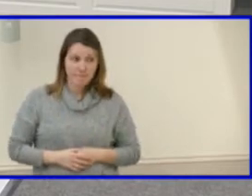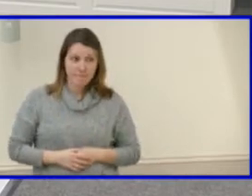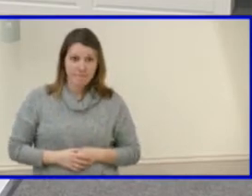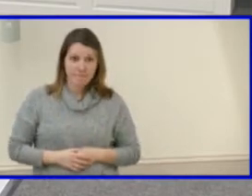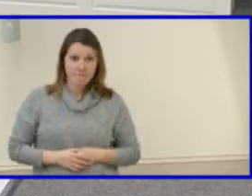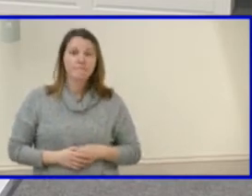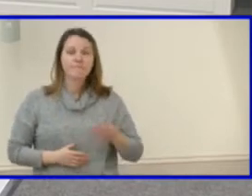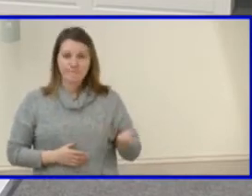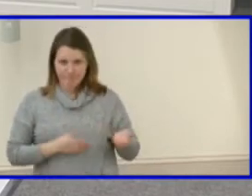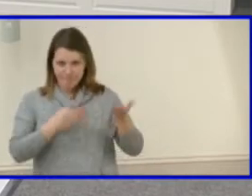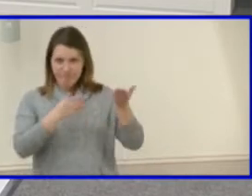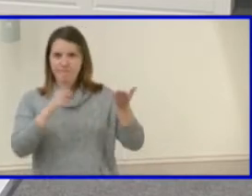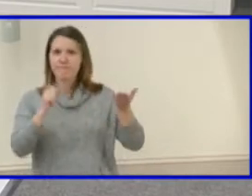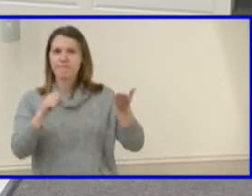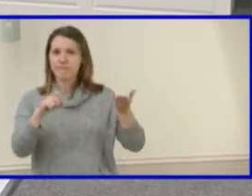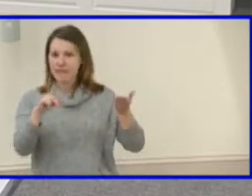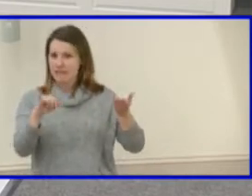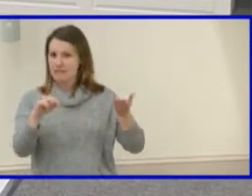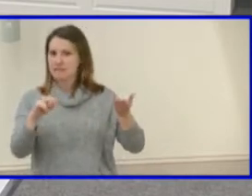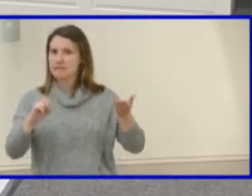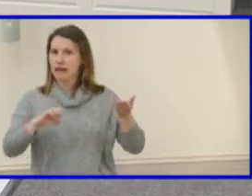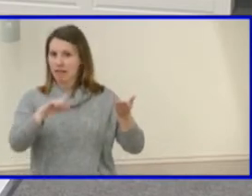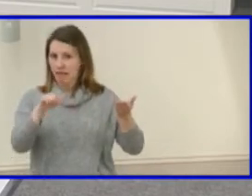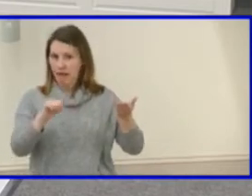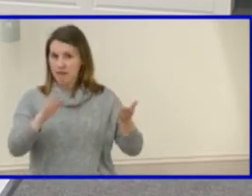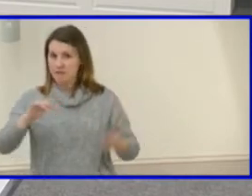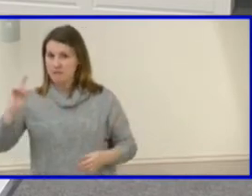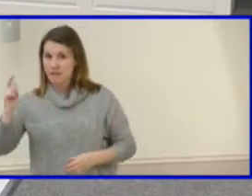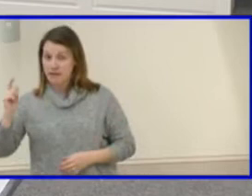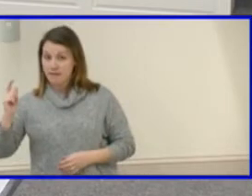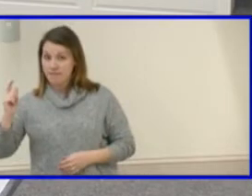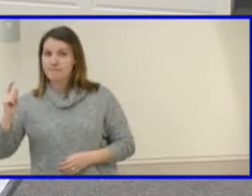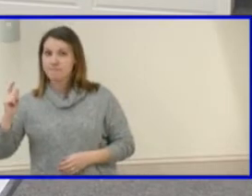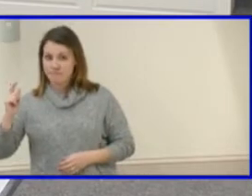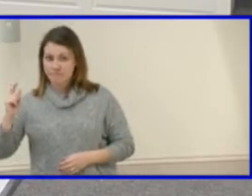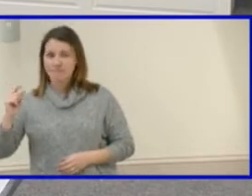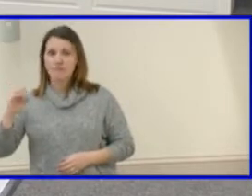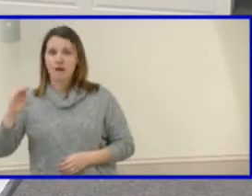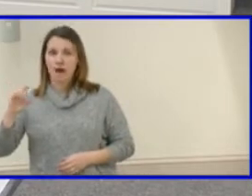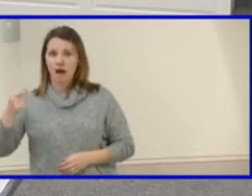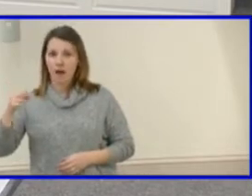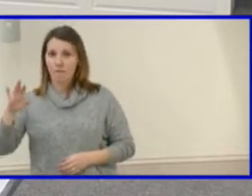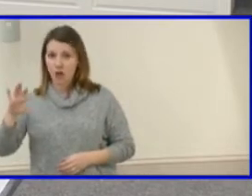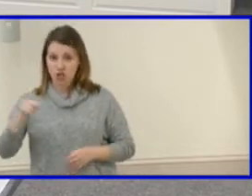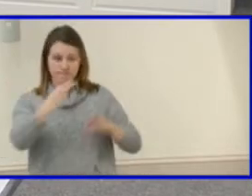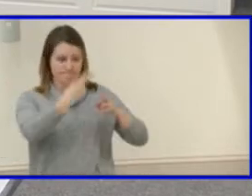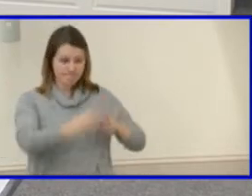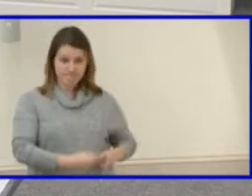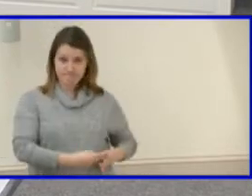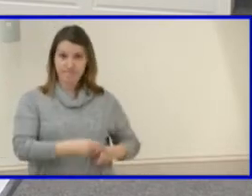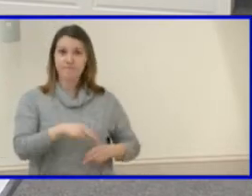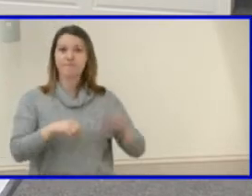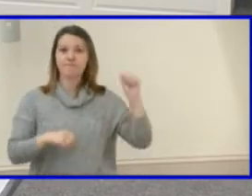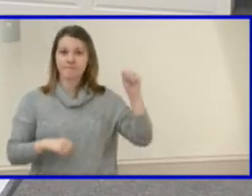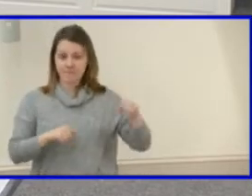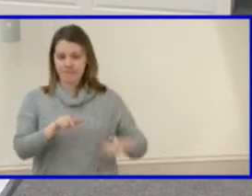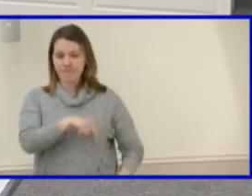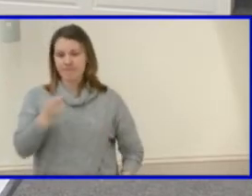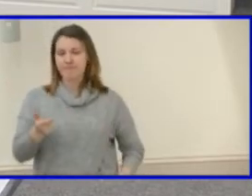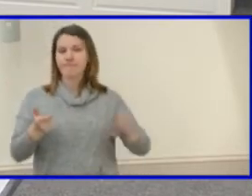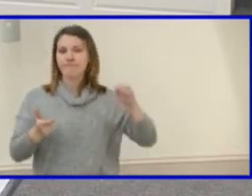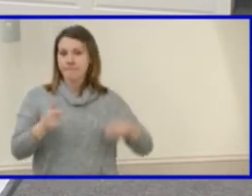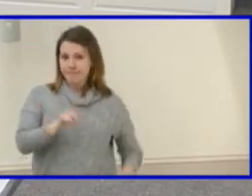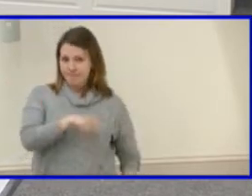So moved. Then moved by Mrs. Kinsella. there a second? Second. Seconded by Mrs. Ogburn. Roll call vote. Ms. Atkins. Aye. Ms. Kinsella.